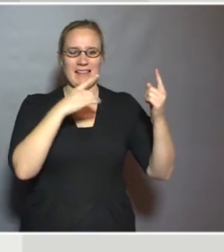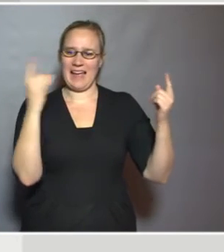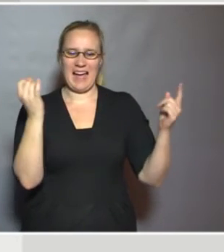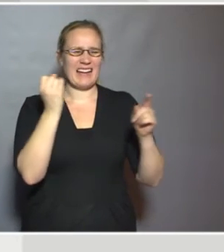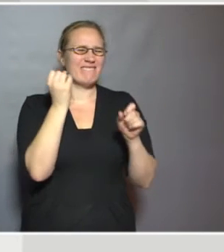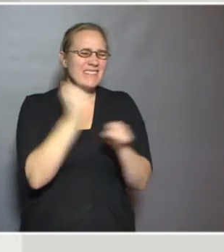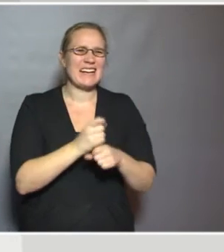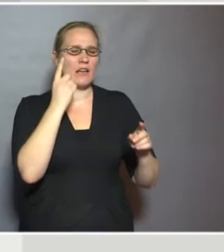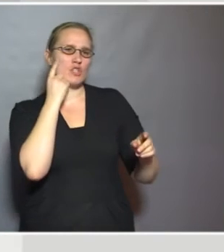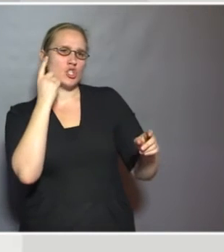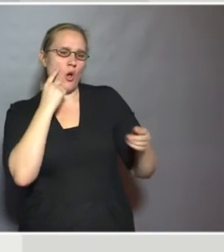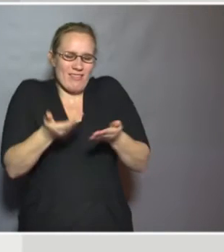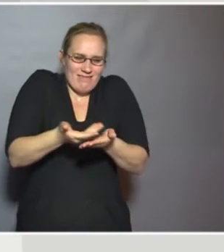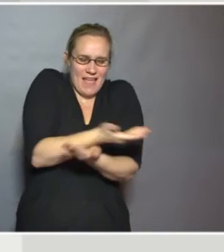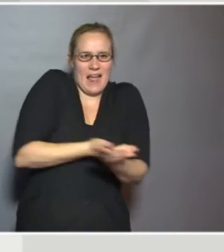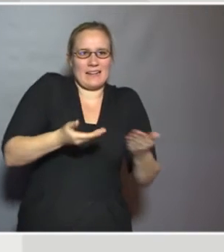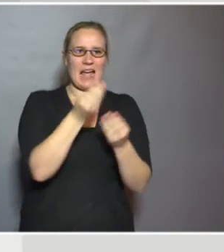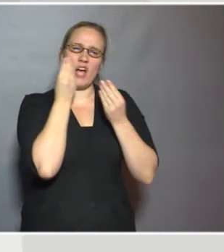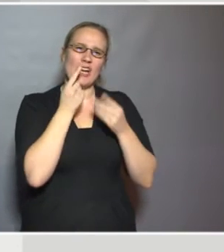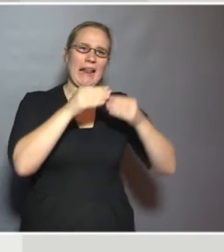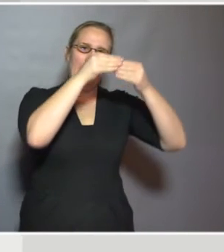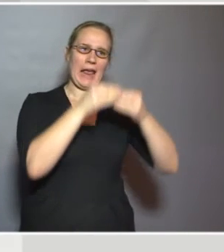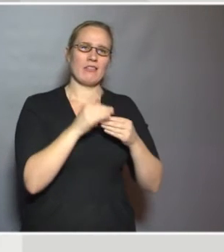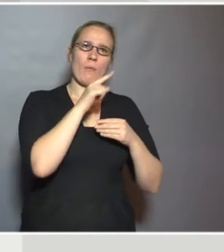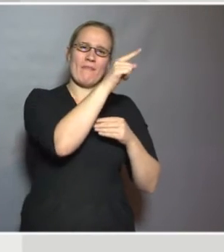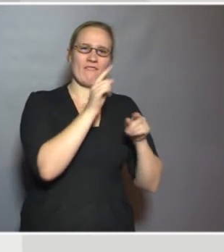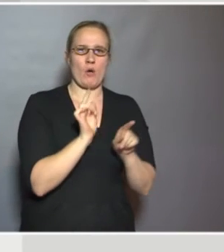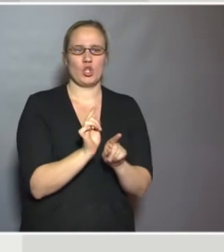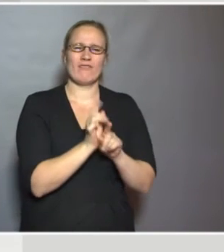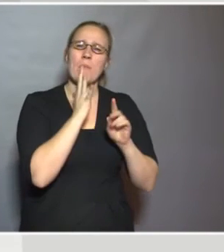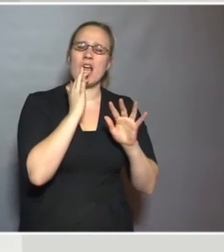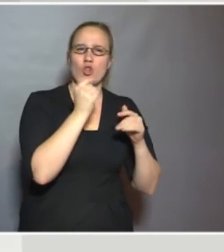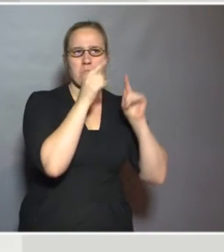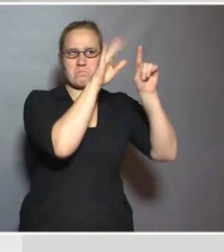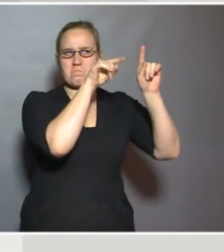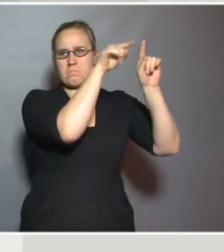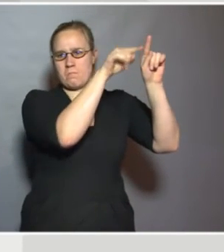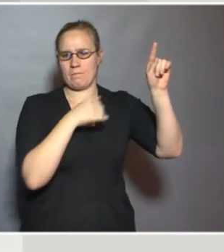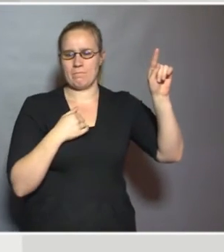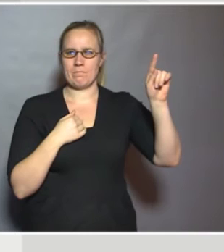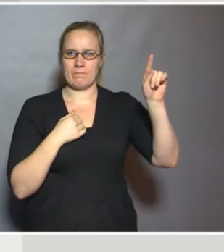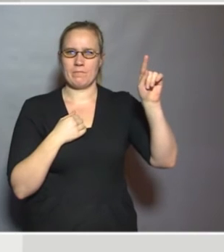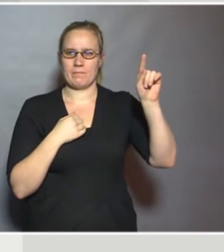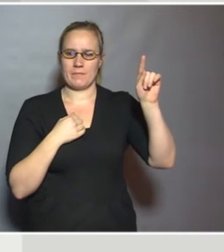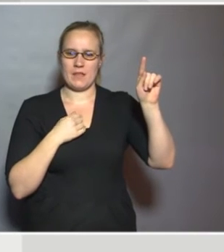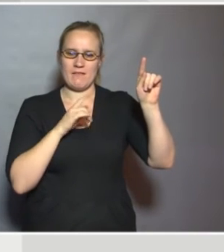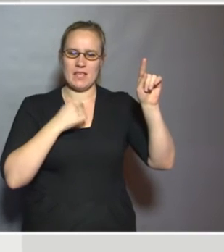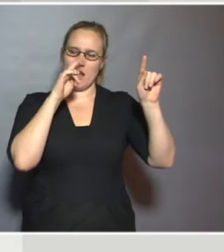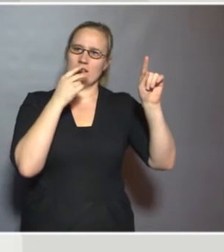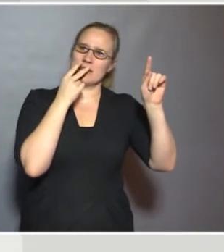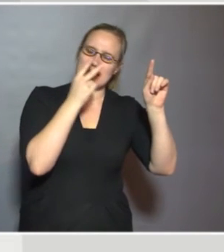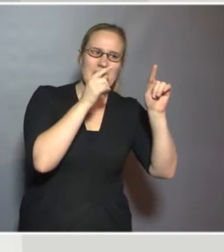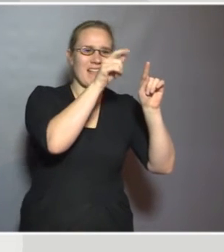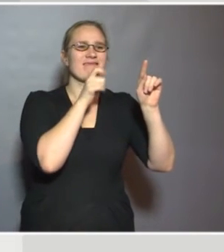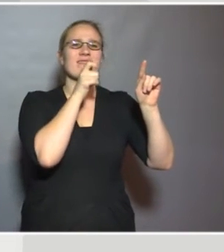understanding, shared understanding or agreement on what we're talking about here. We can see that